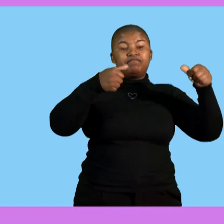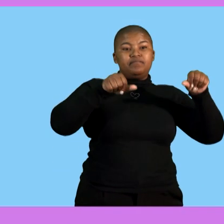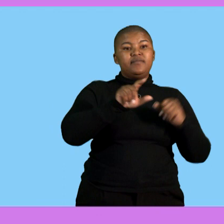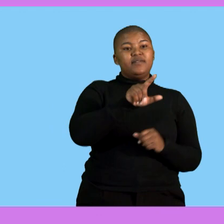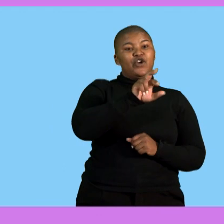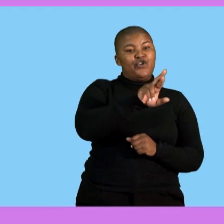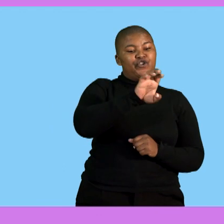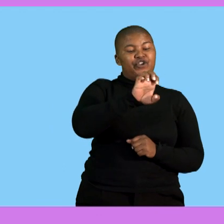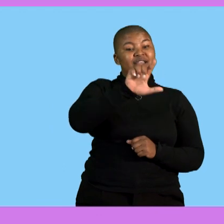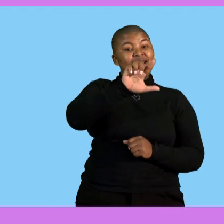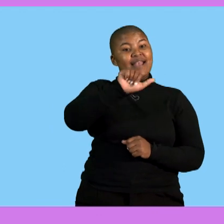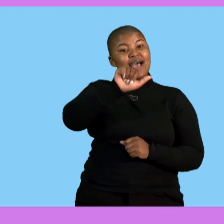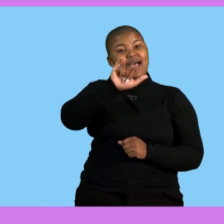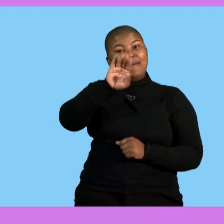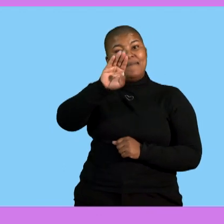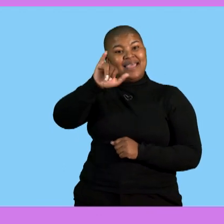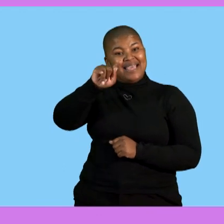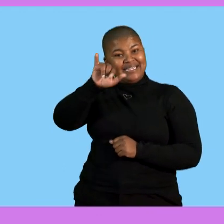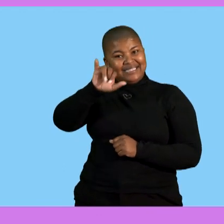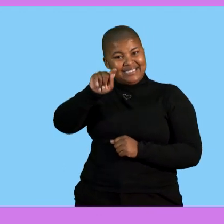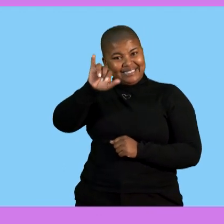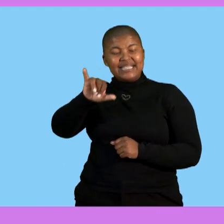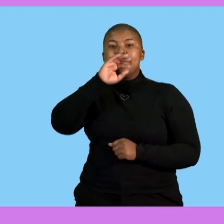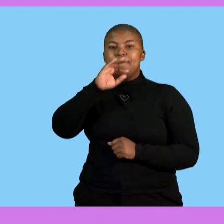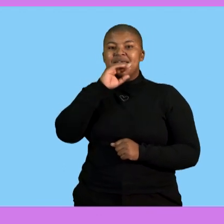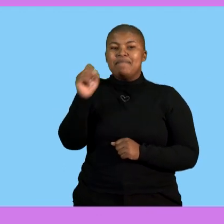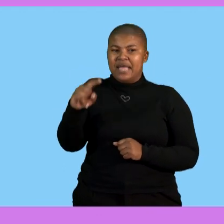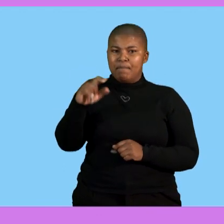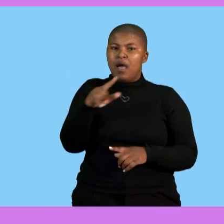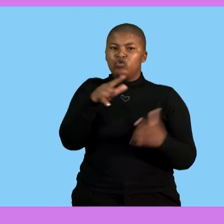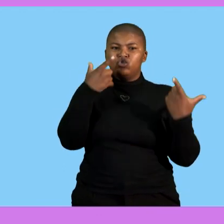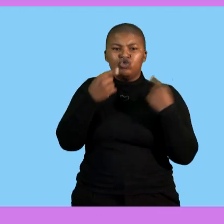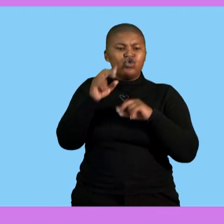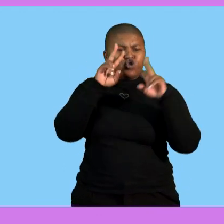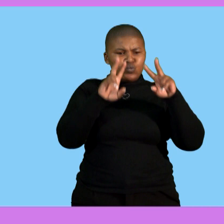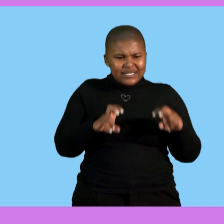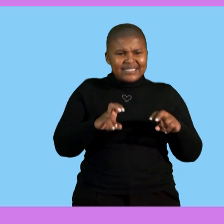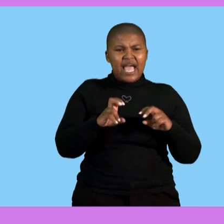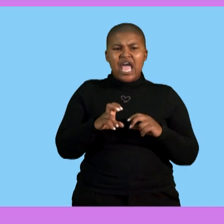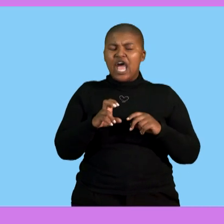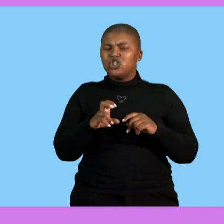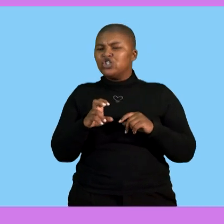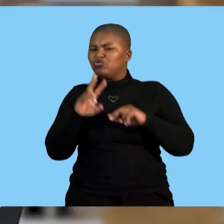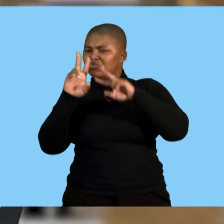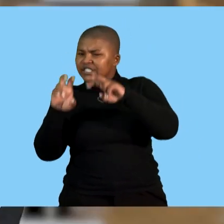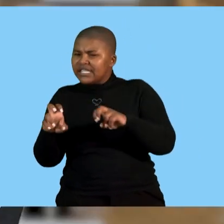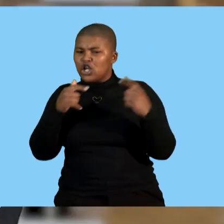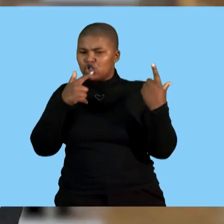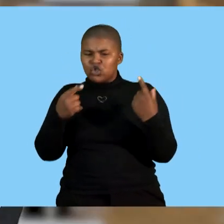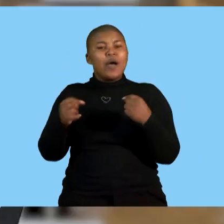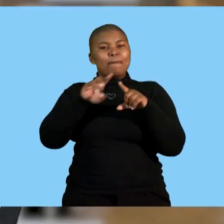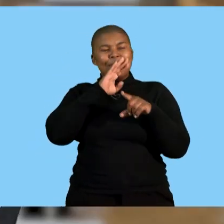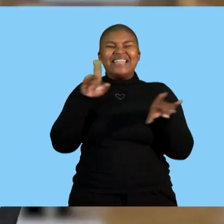instrument performing constantly well, meaning as you are doing your research, your reliability should give you the same